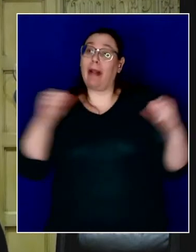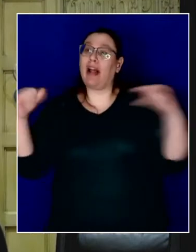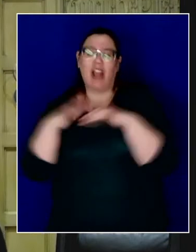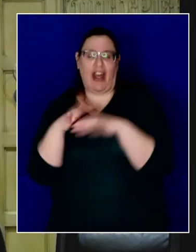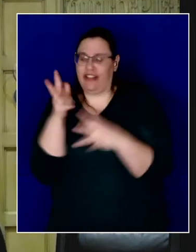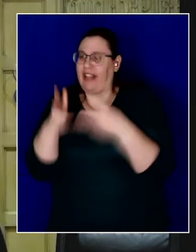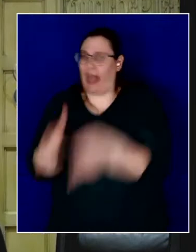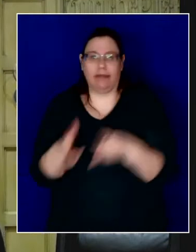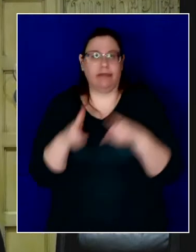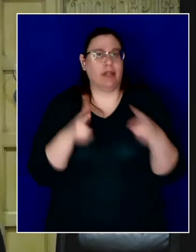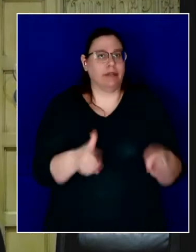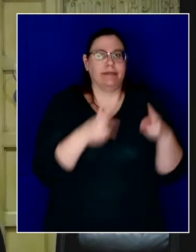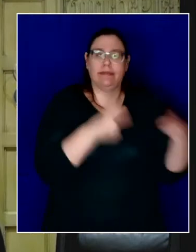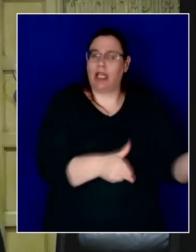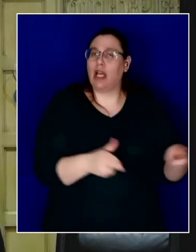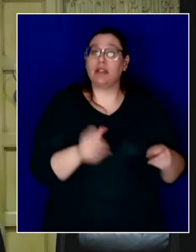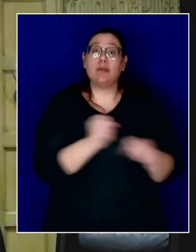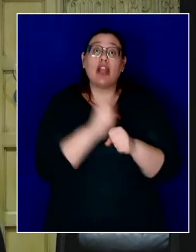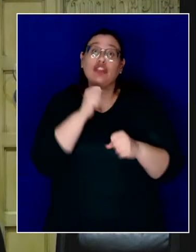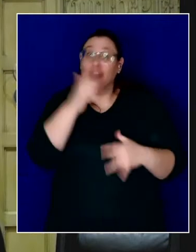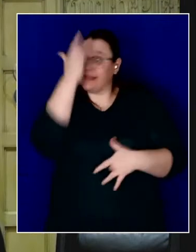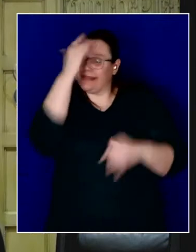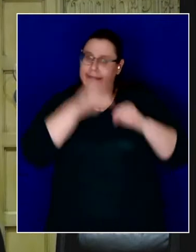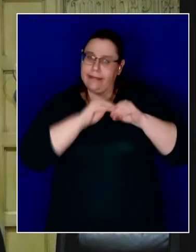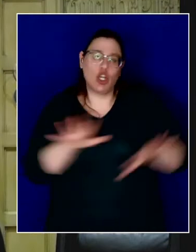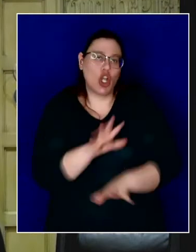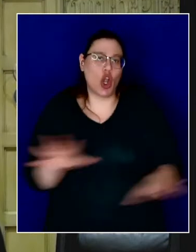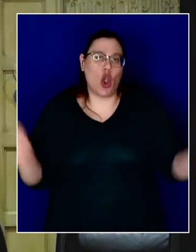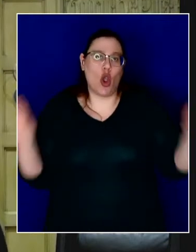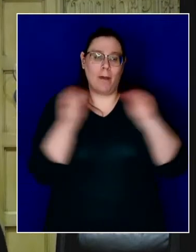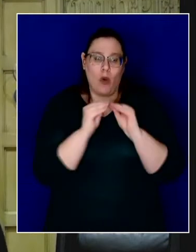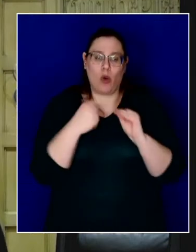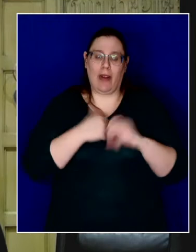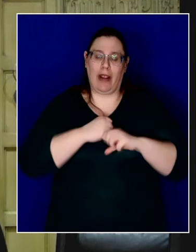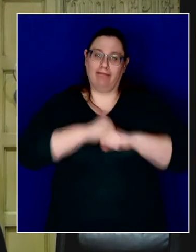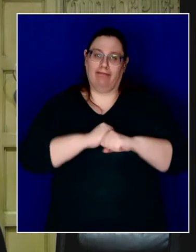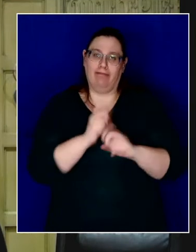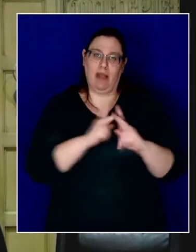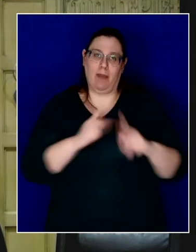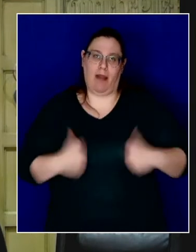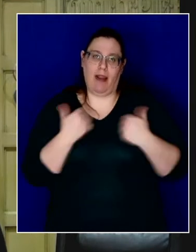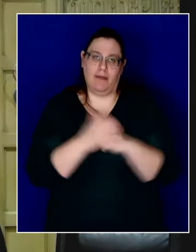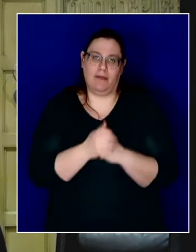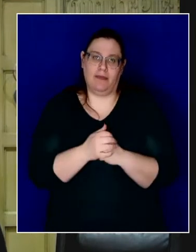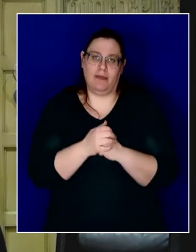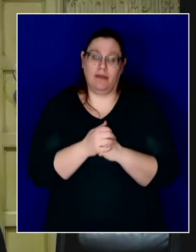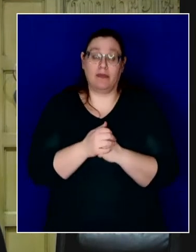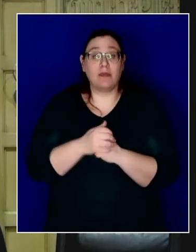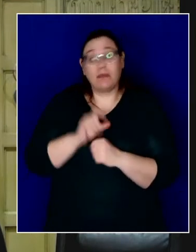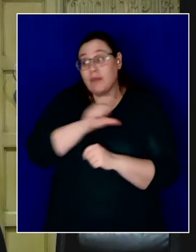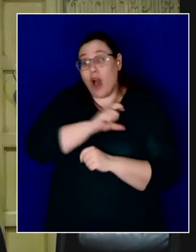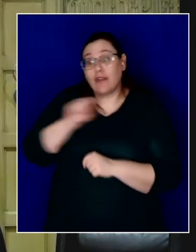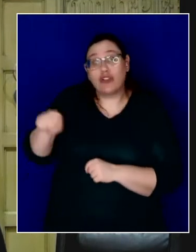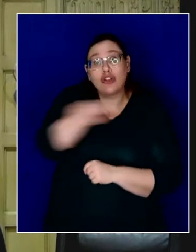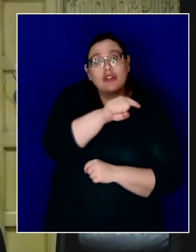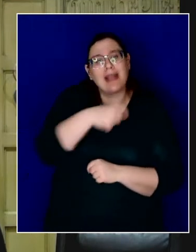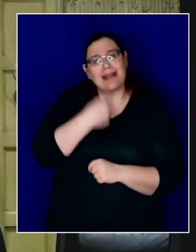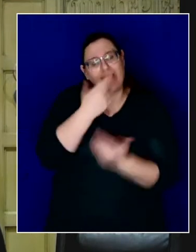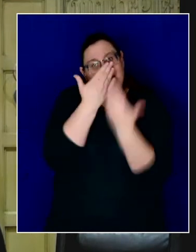gatherings and parties so we can stop the spread of this virus and so that we can save lives. And I want to thank our officers for their